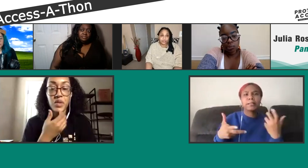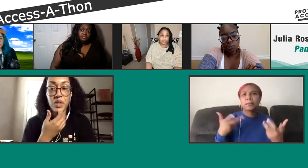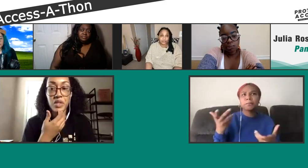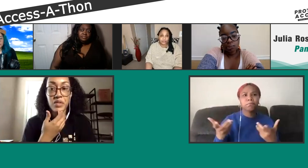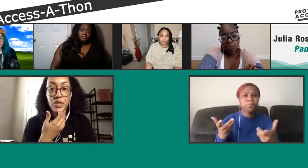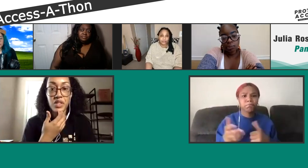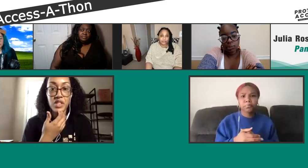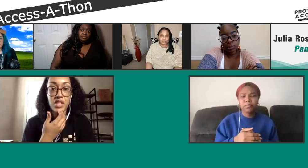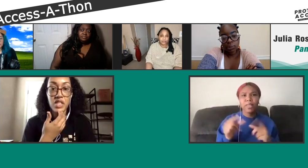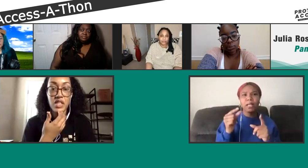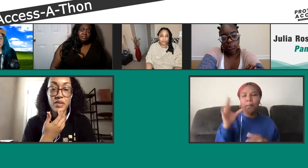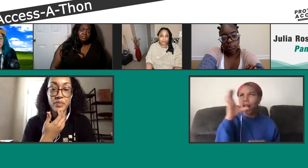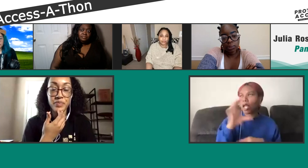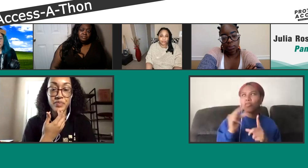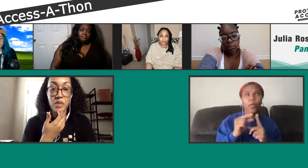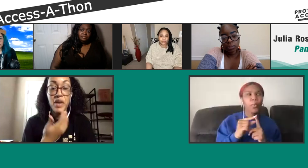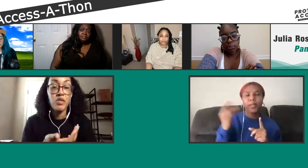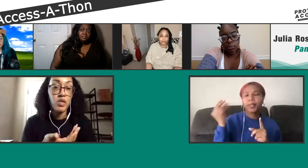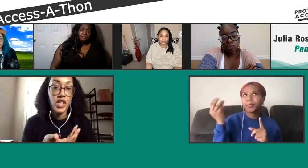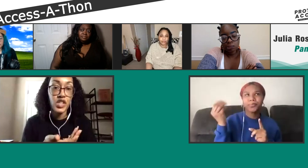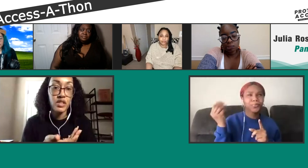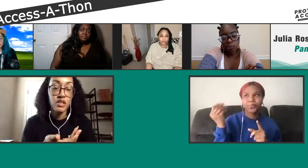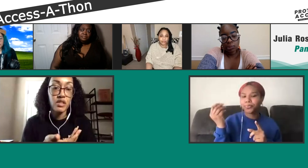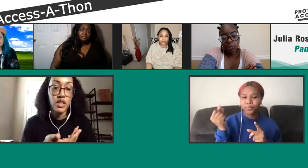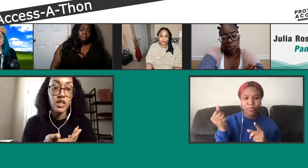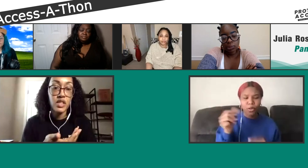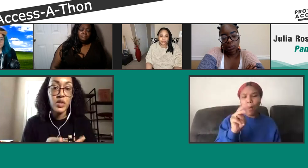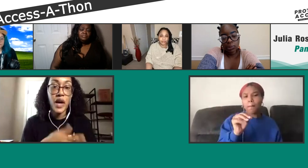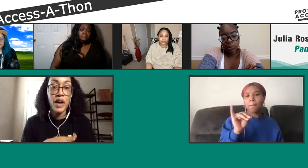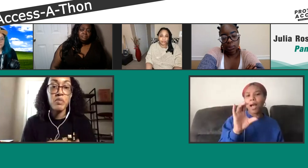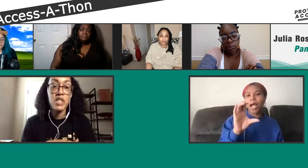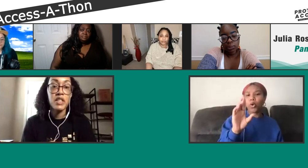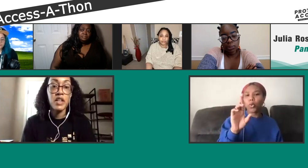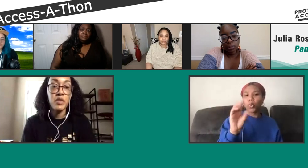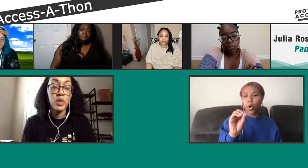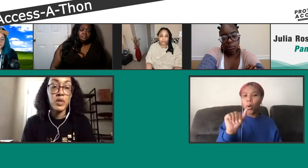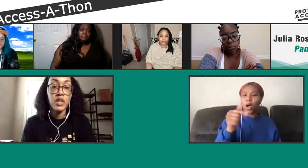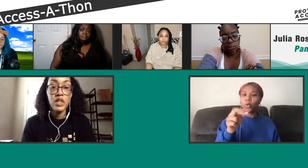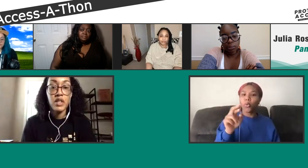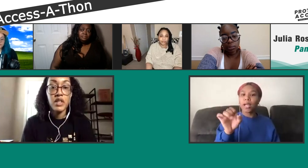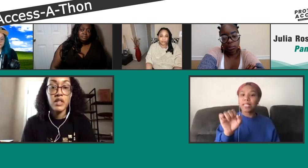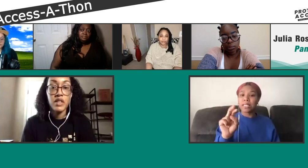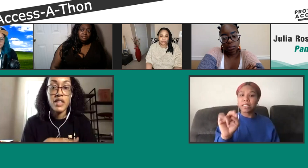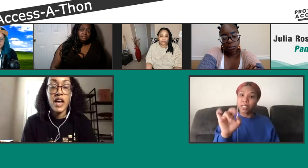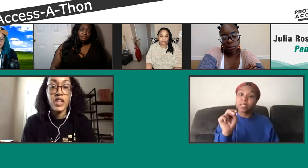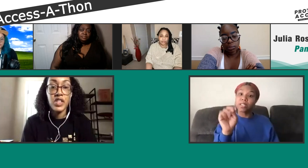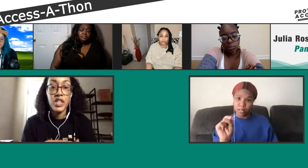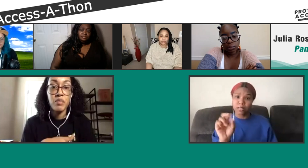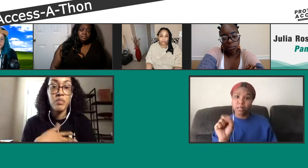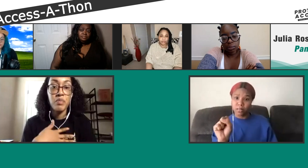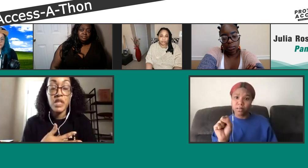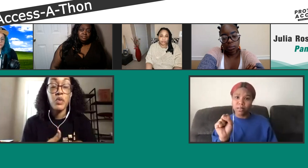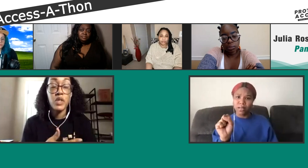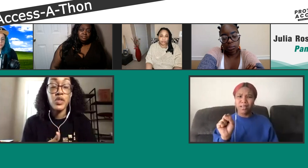what's the word I'm looking for, just the, the microaggressions. So you have to be uncomfortable and acknowledge